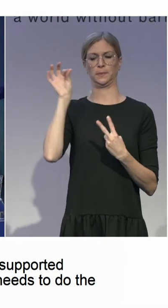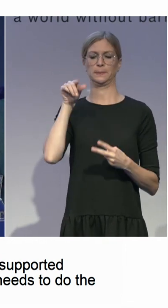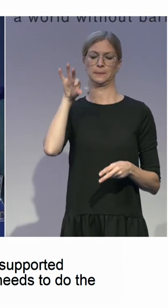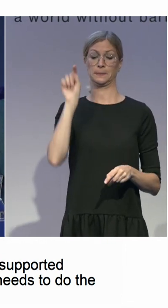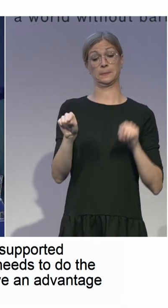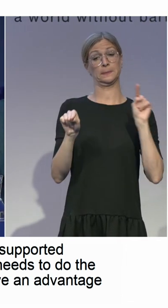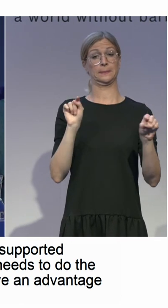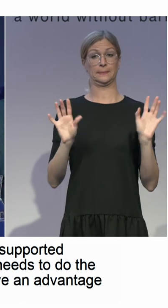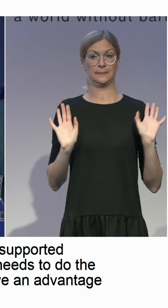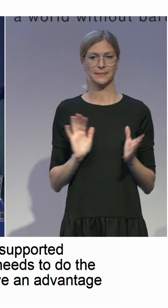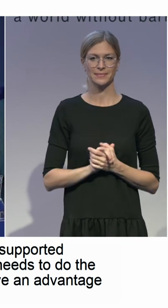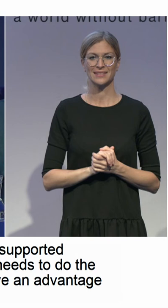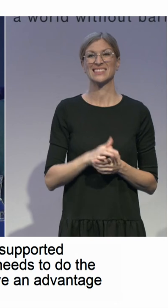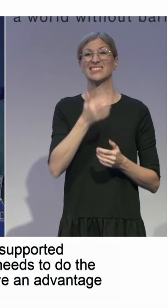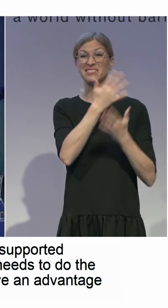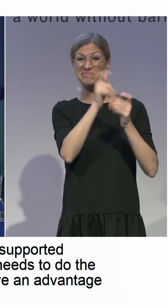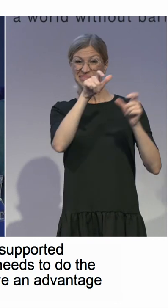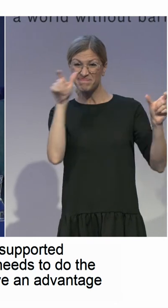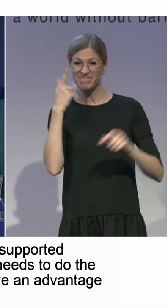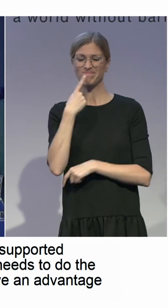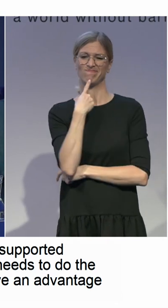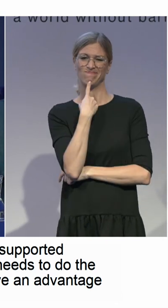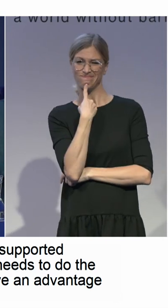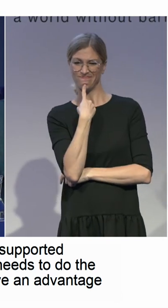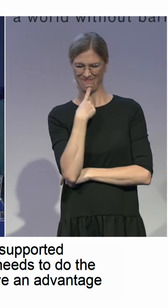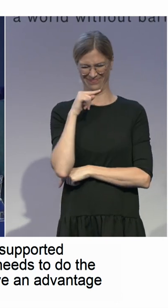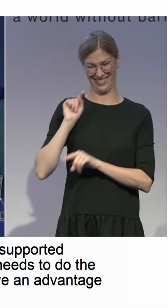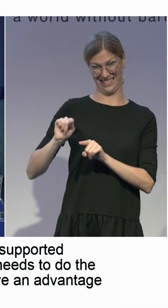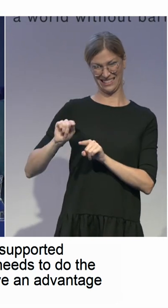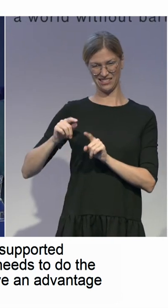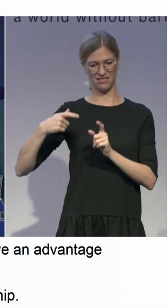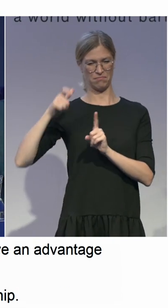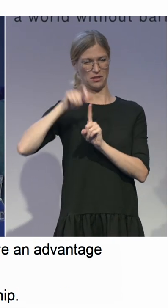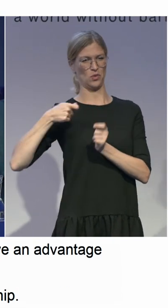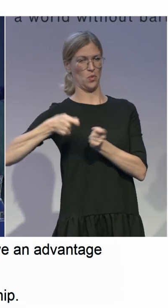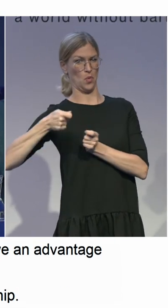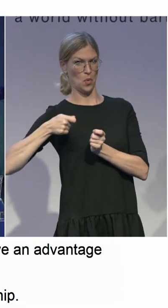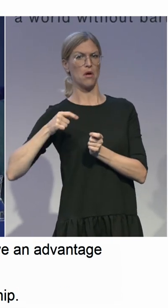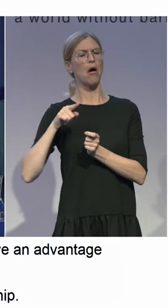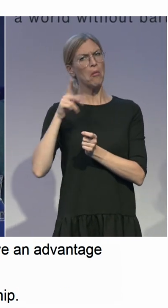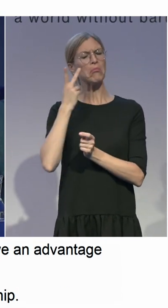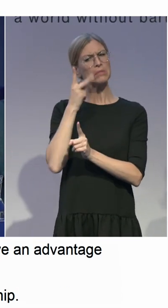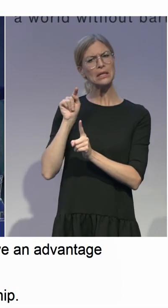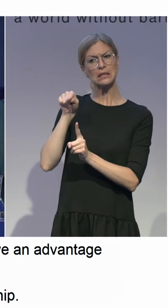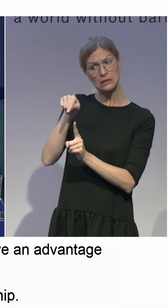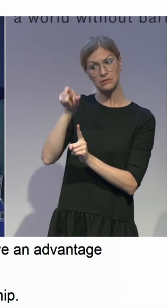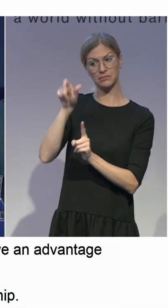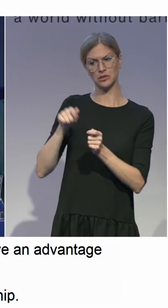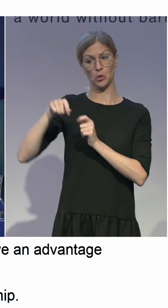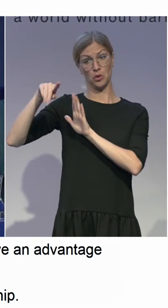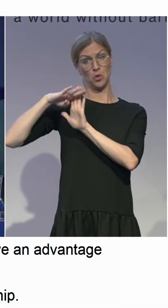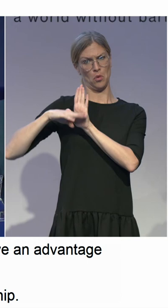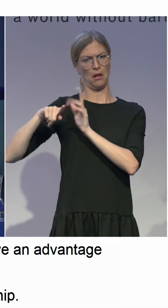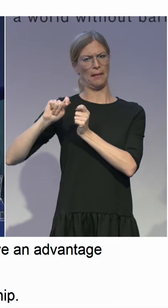guardianship. For example, even if you have a guardian, you retain your legal capacity, which is a question, how does that work?